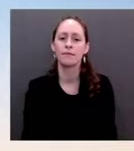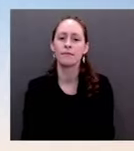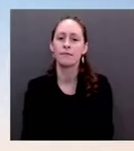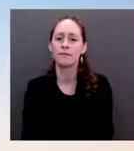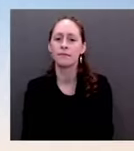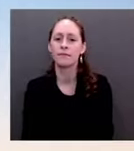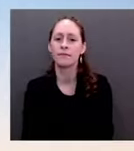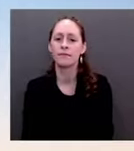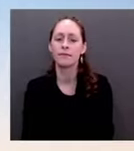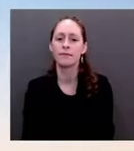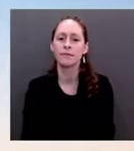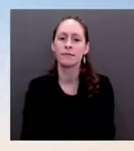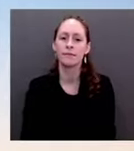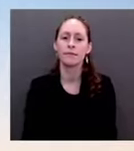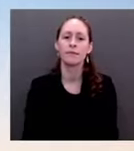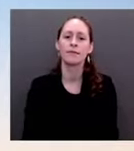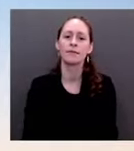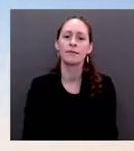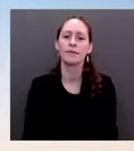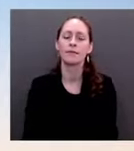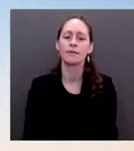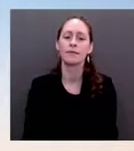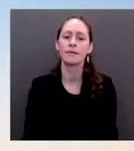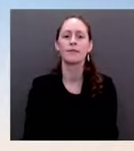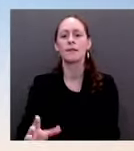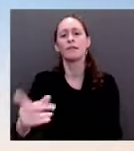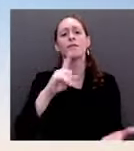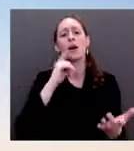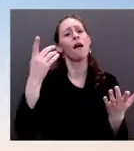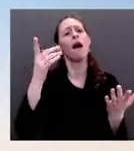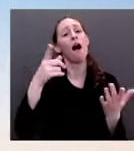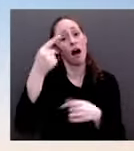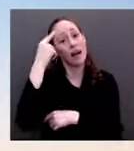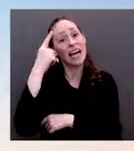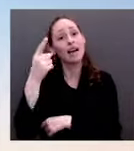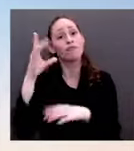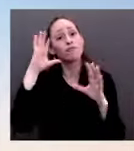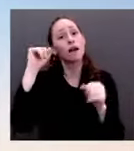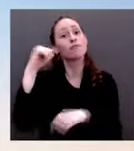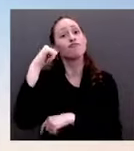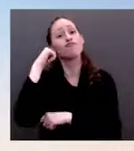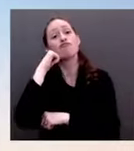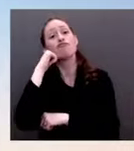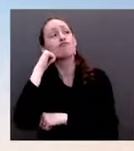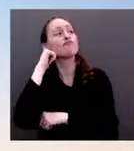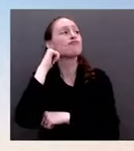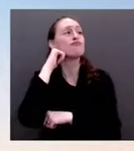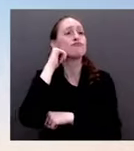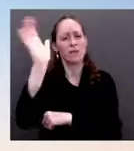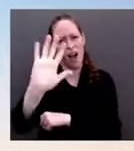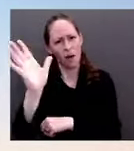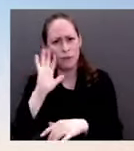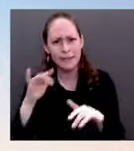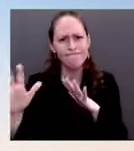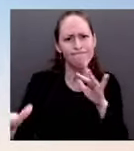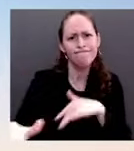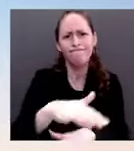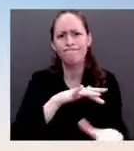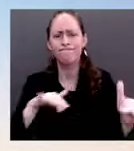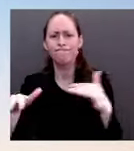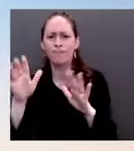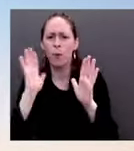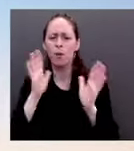The The Thank you, Jen. Why would the U.S. agree to submit written answers to Russia, given that it could undermine